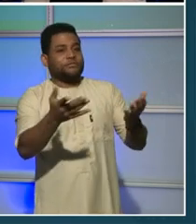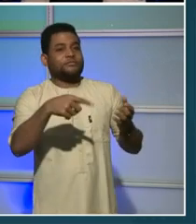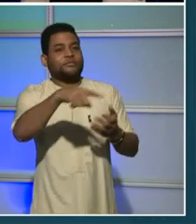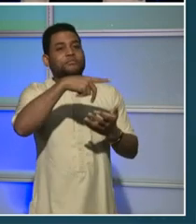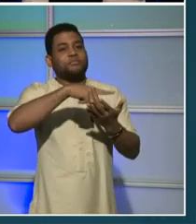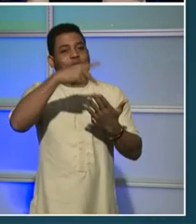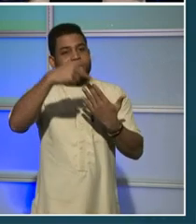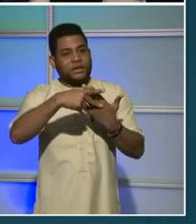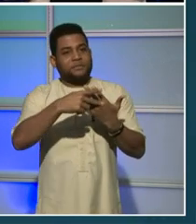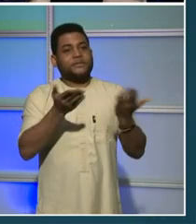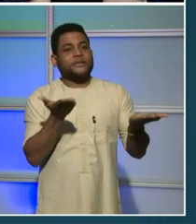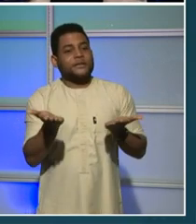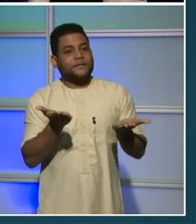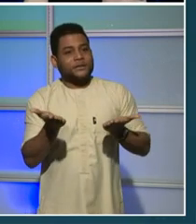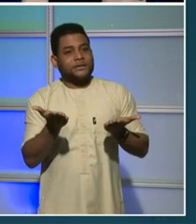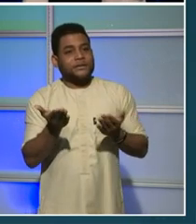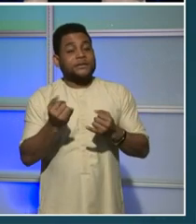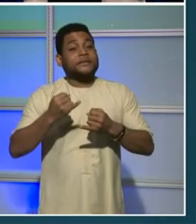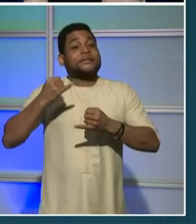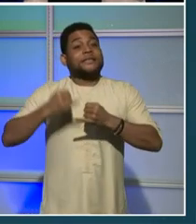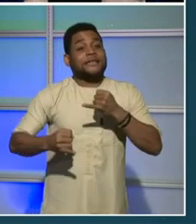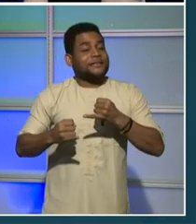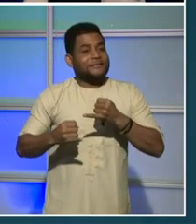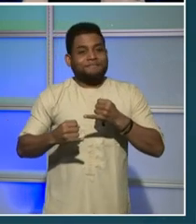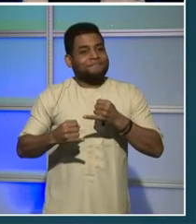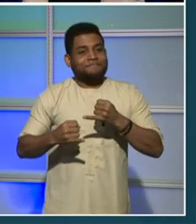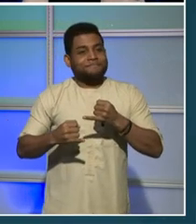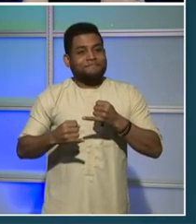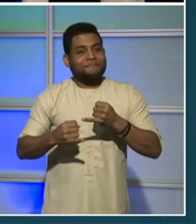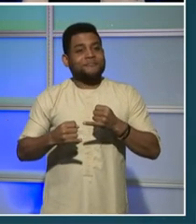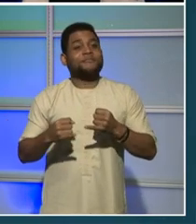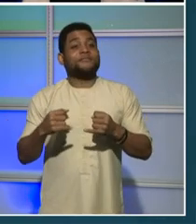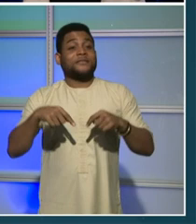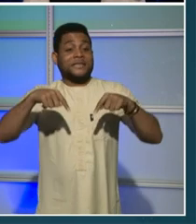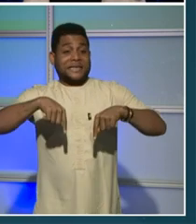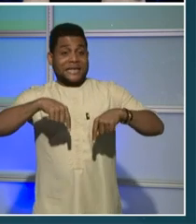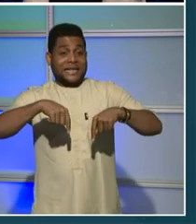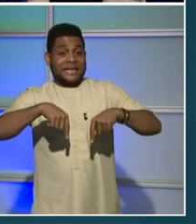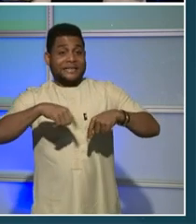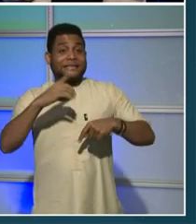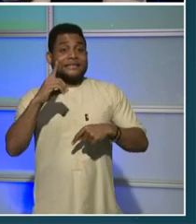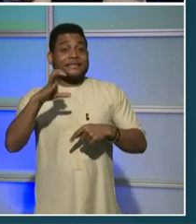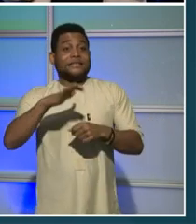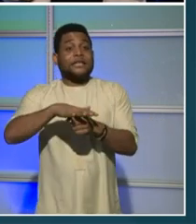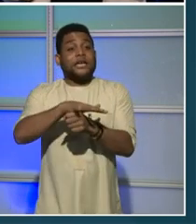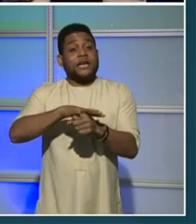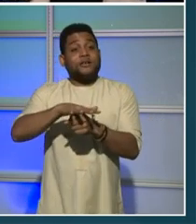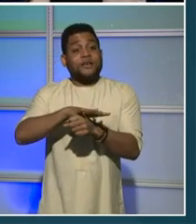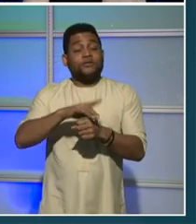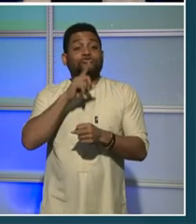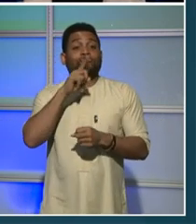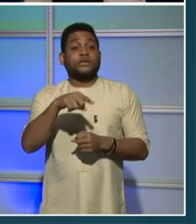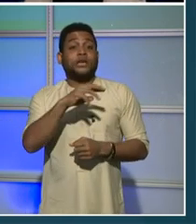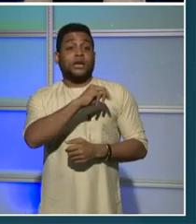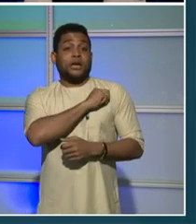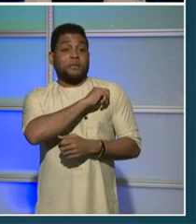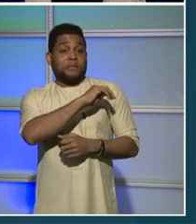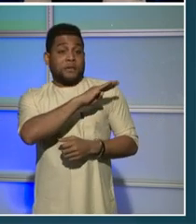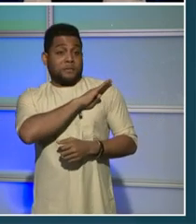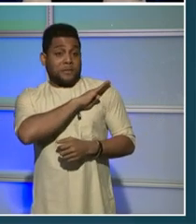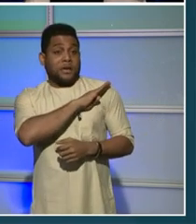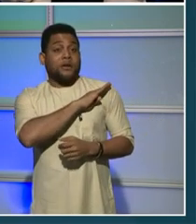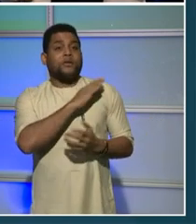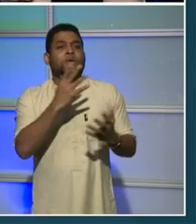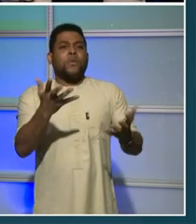That's not the last step, though. Here in the district, Mayor Bowser has set high standards for accountability so that you know